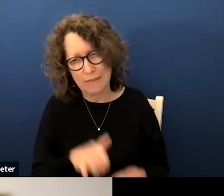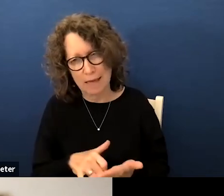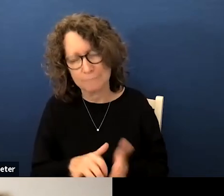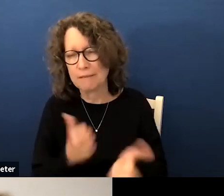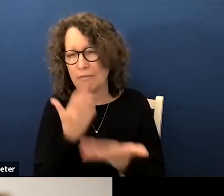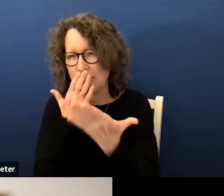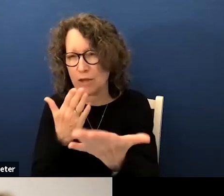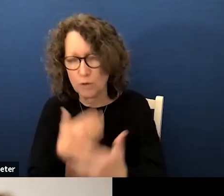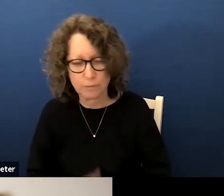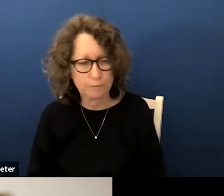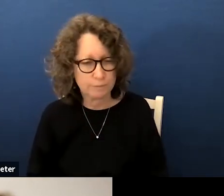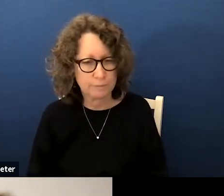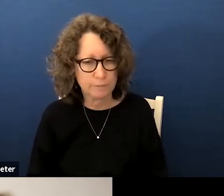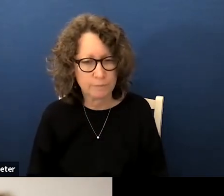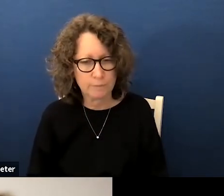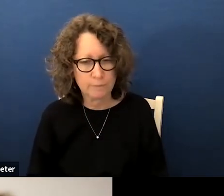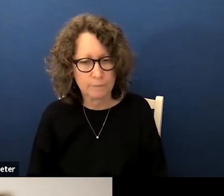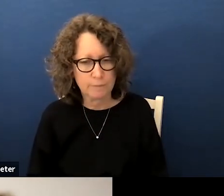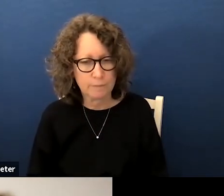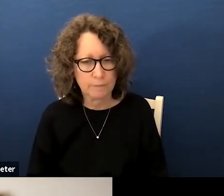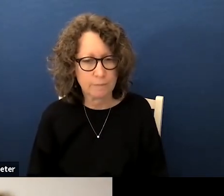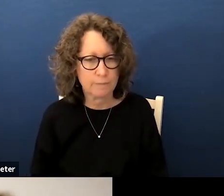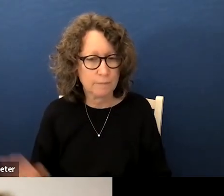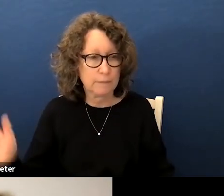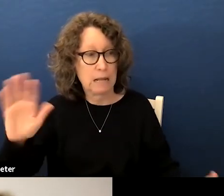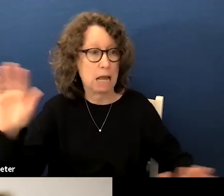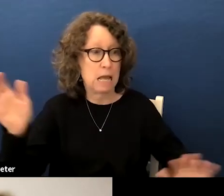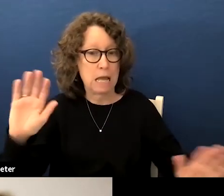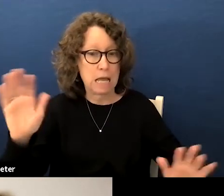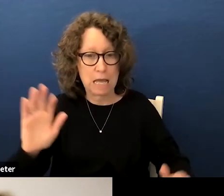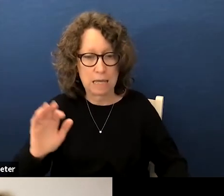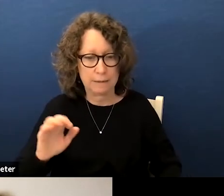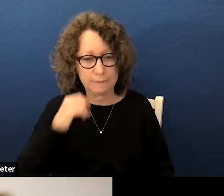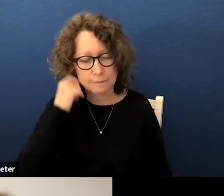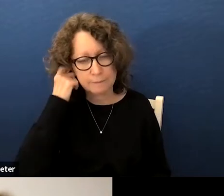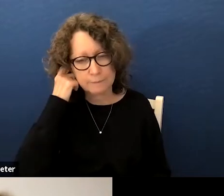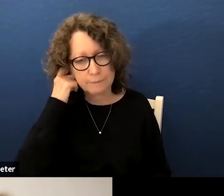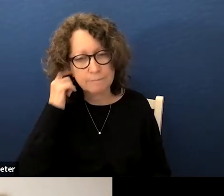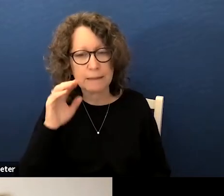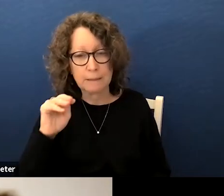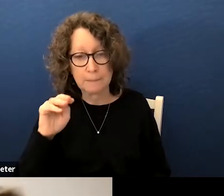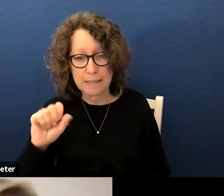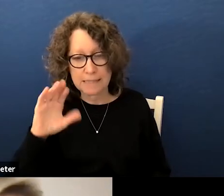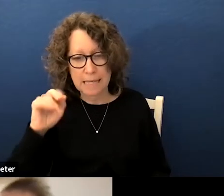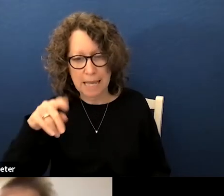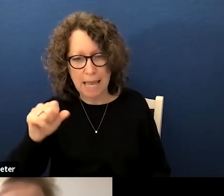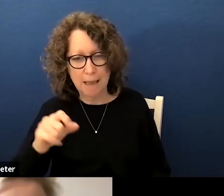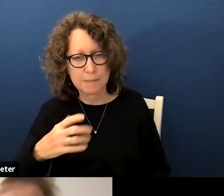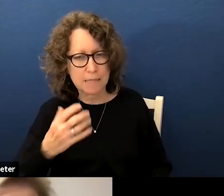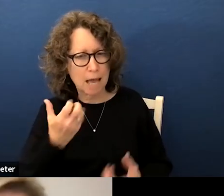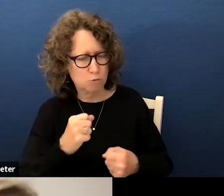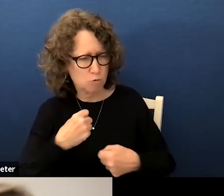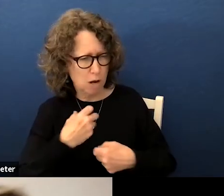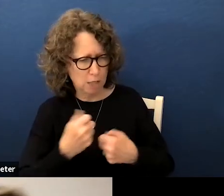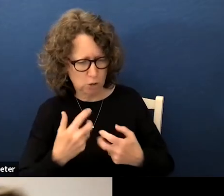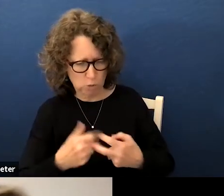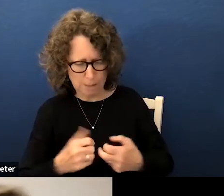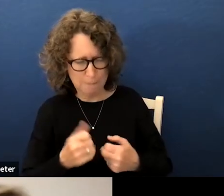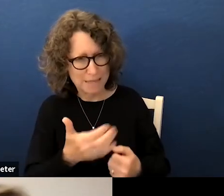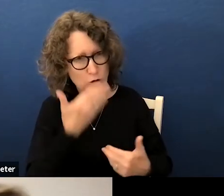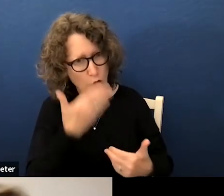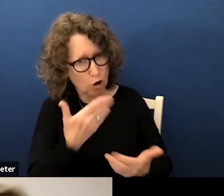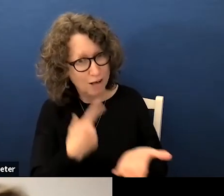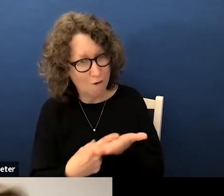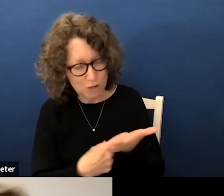thank you Ms. Capps I'm just trying to decipher this good conversation